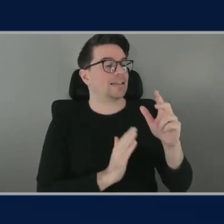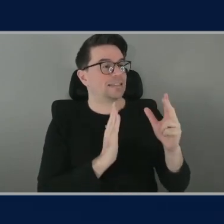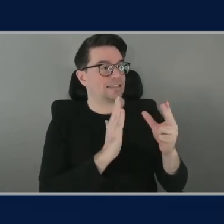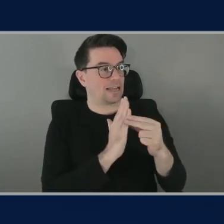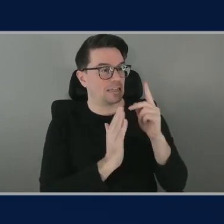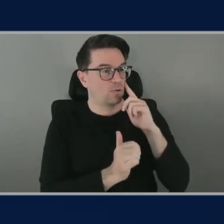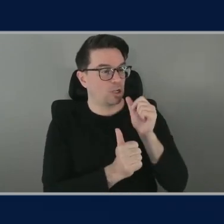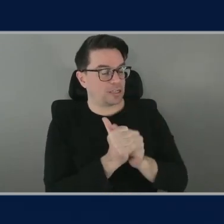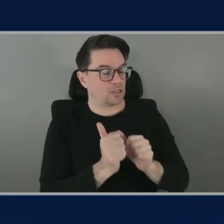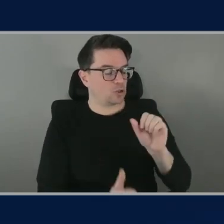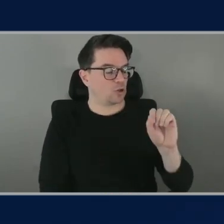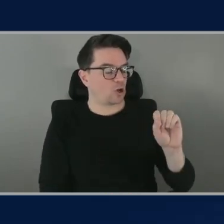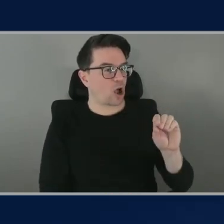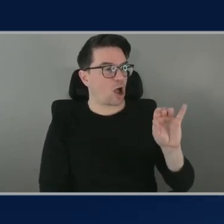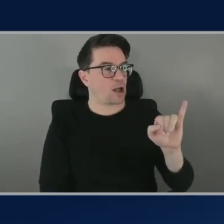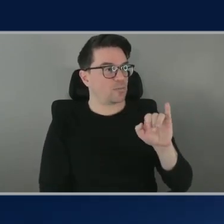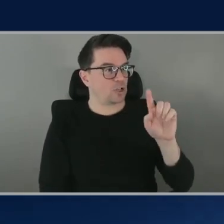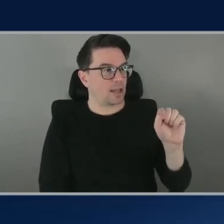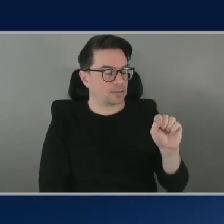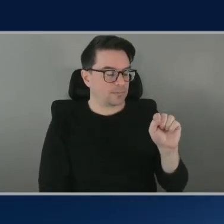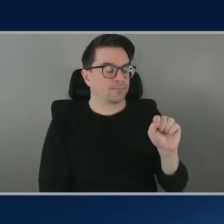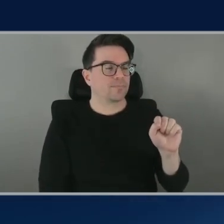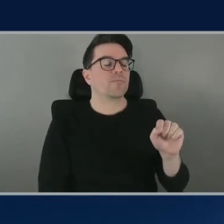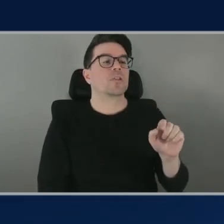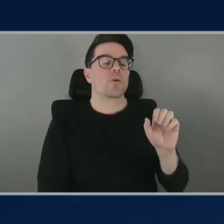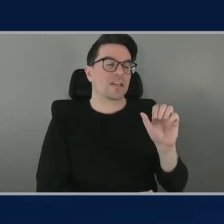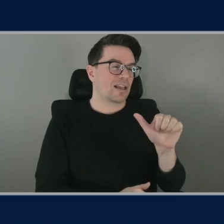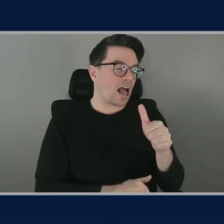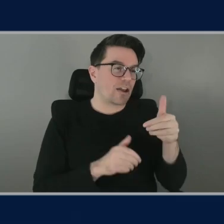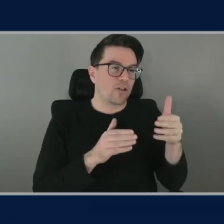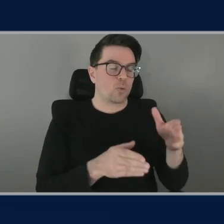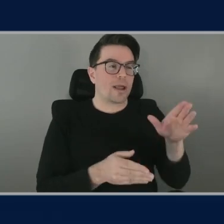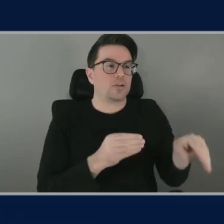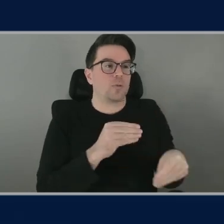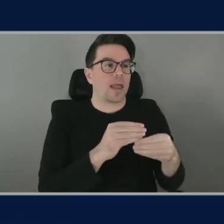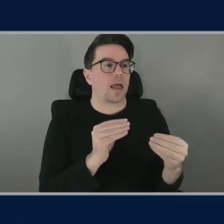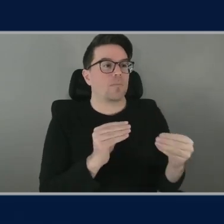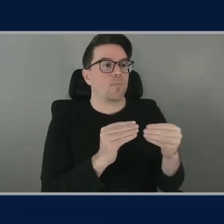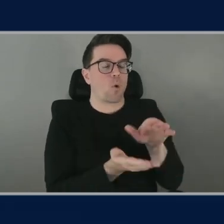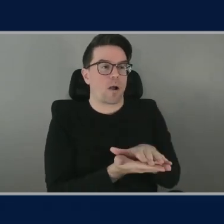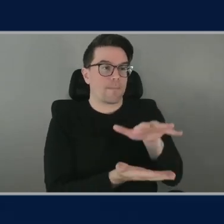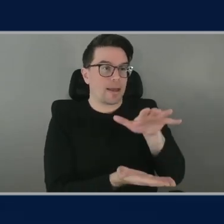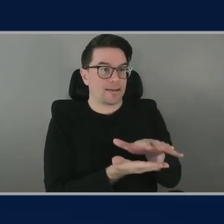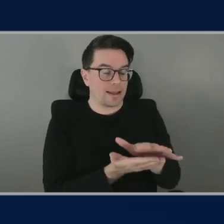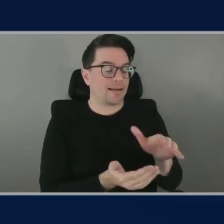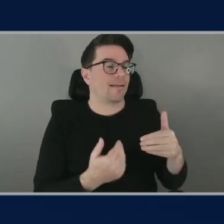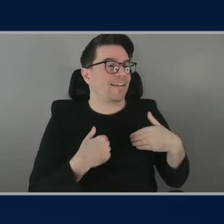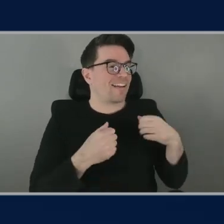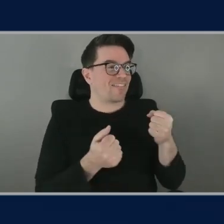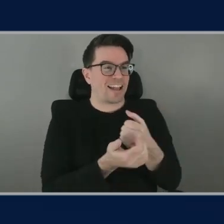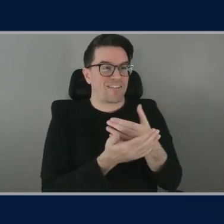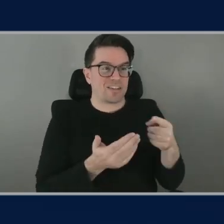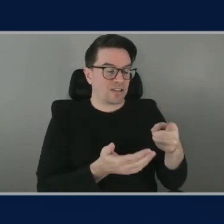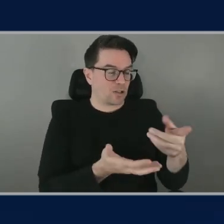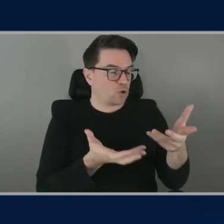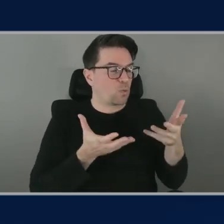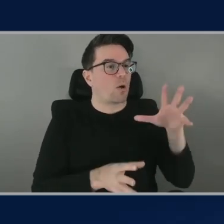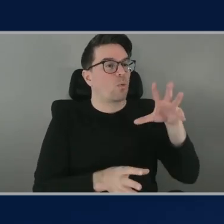more metadata um and put everything that you would want into metadata tables